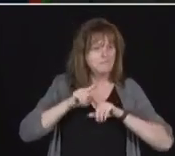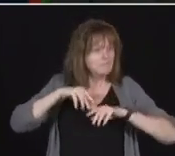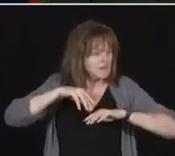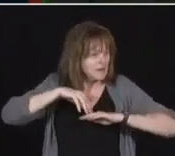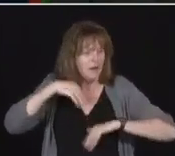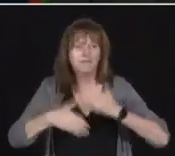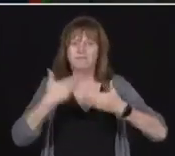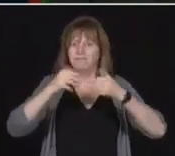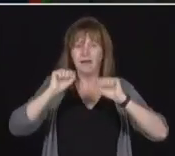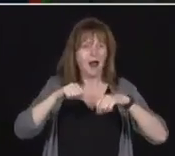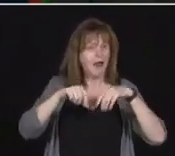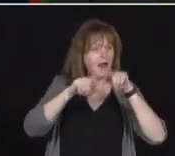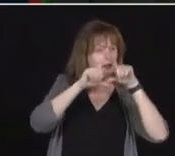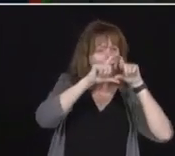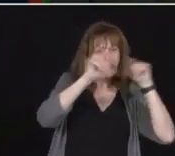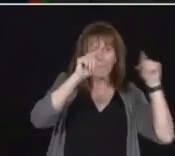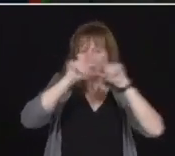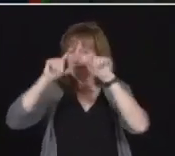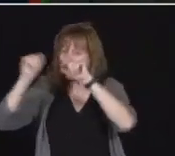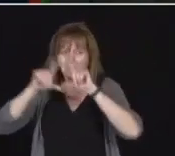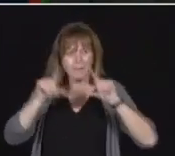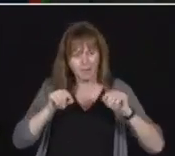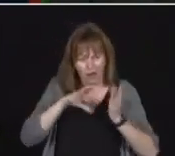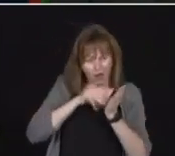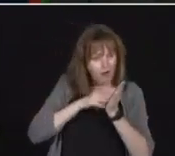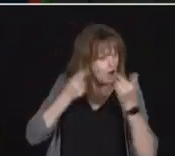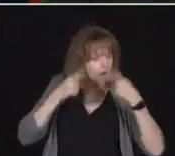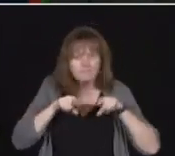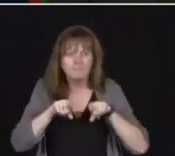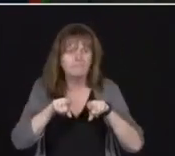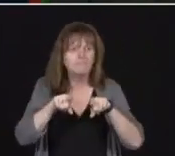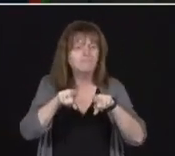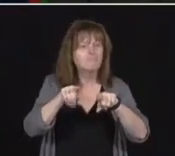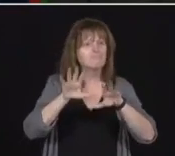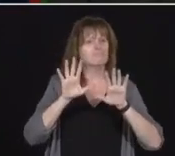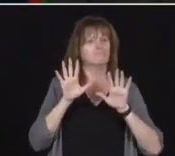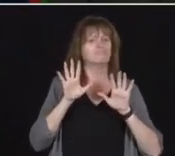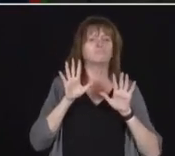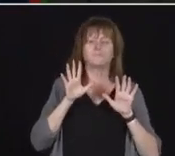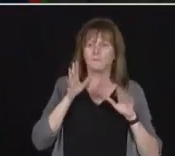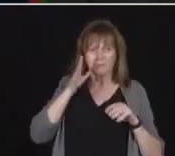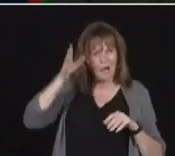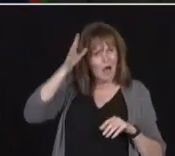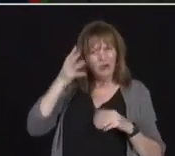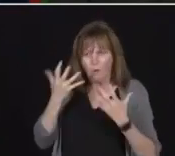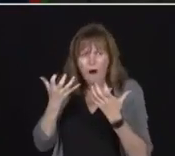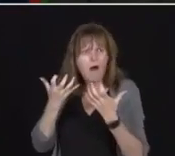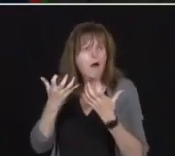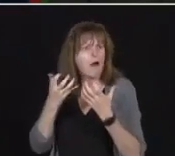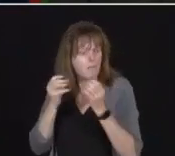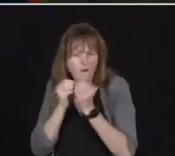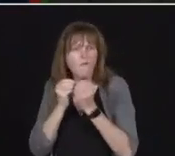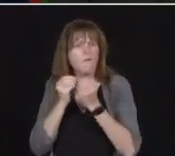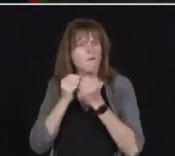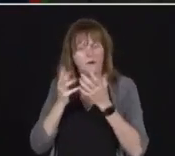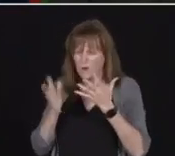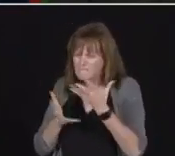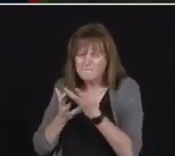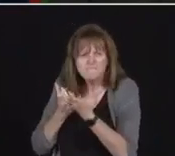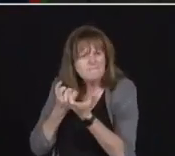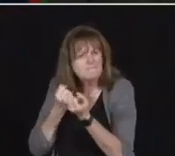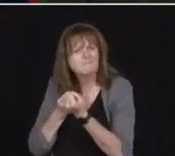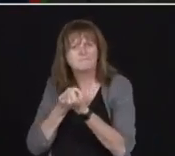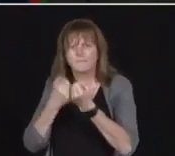peers in this difficult time. Parents want more of that and we will continue to support their voices and the voices of their students who want a better